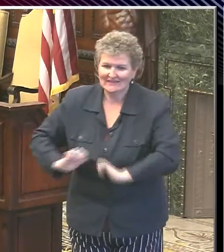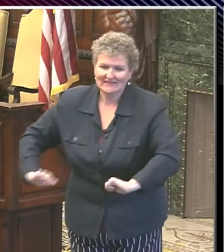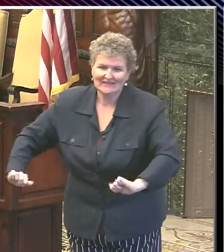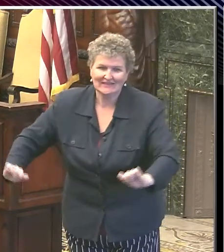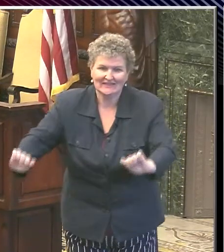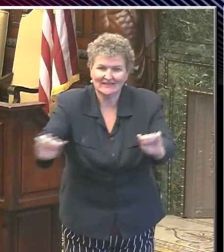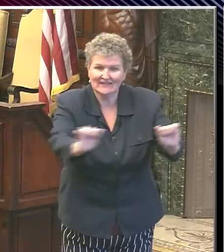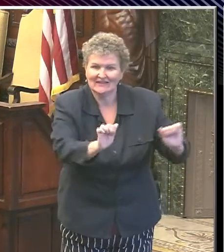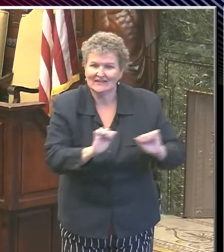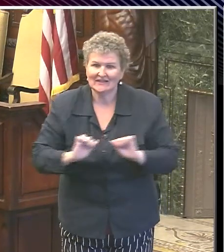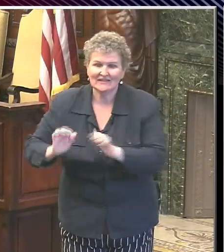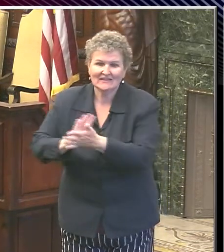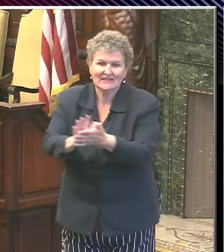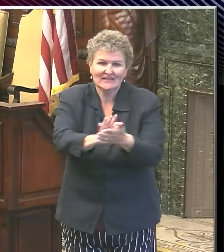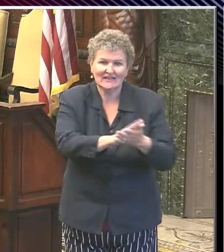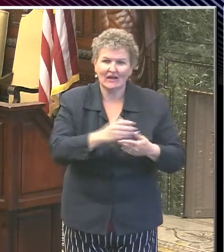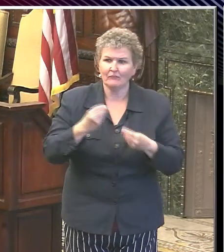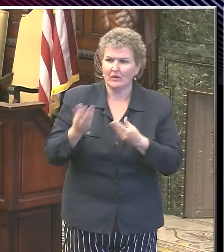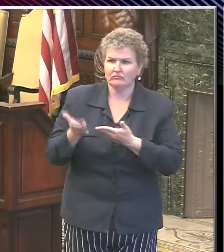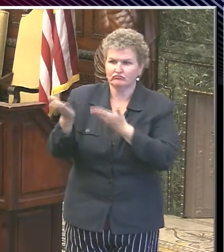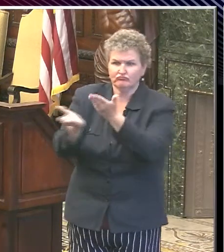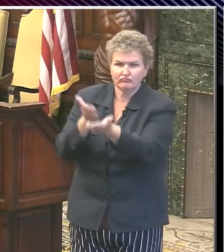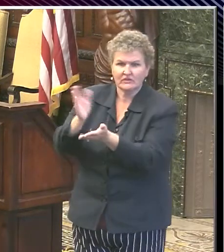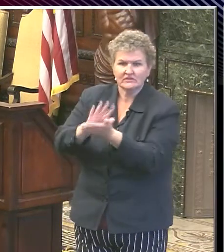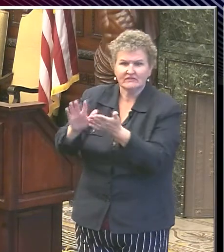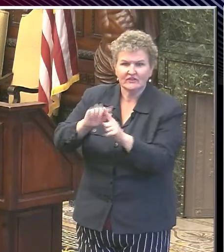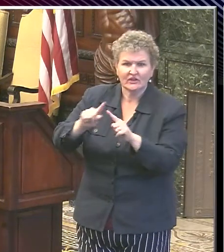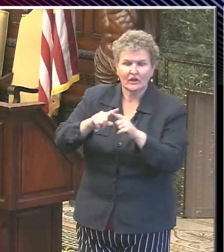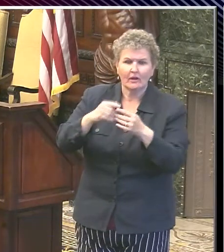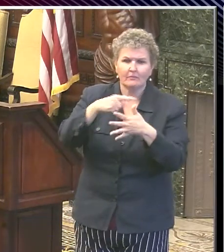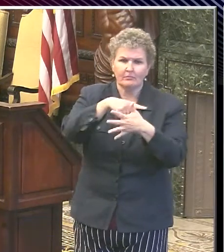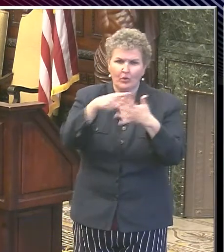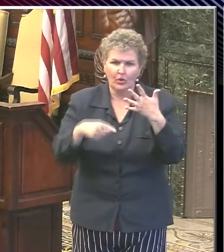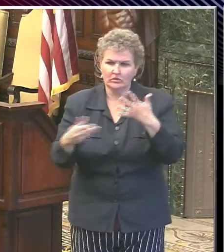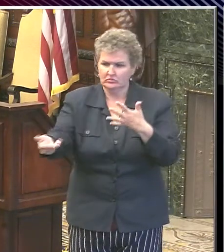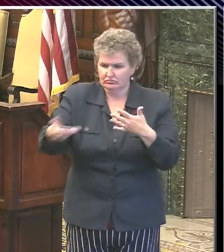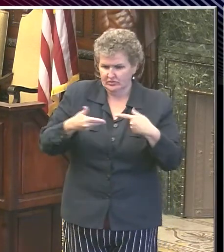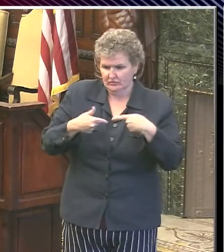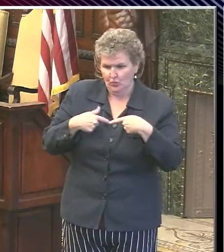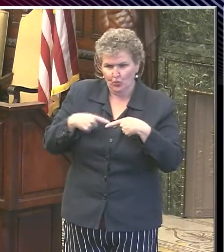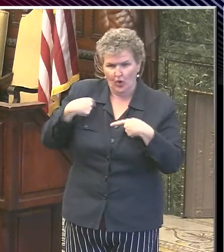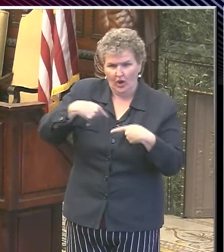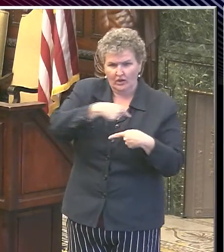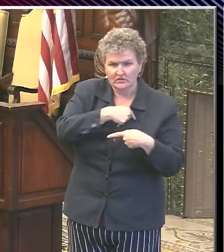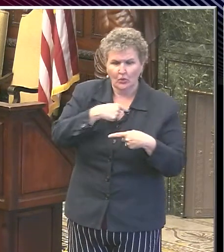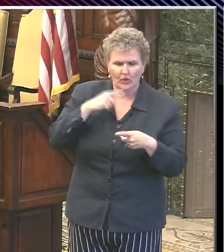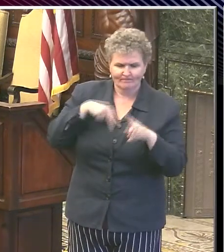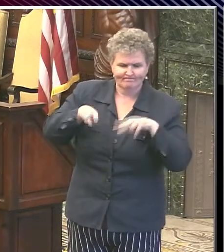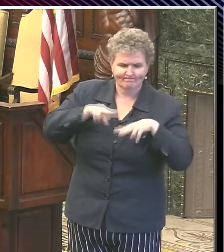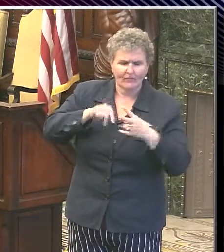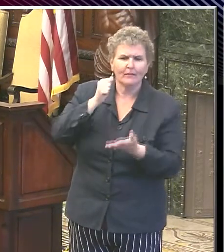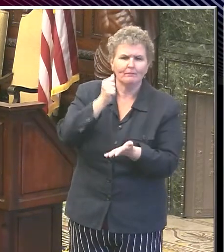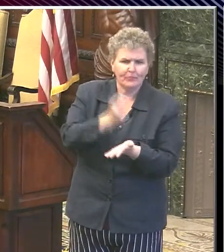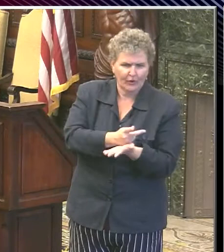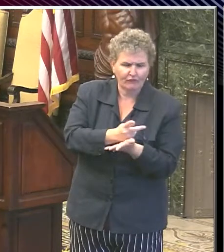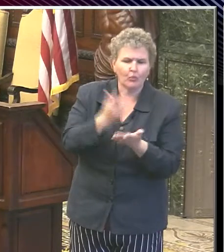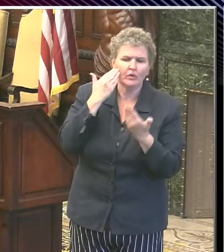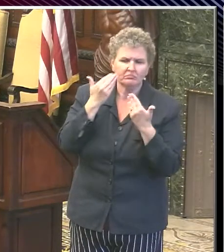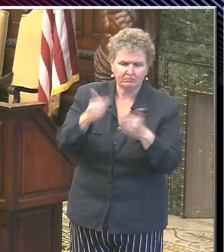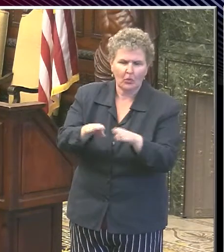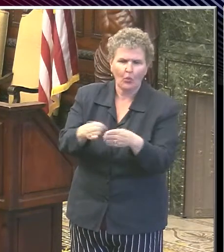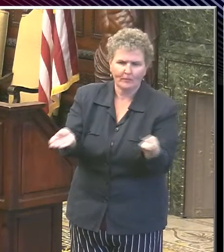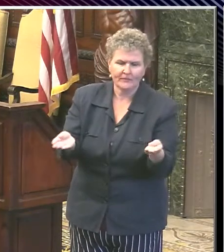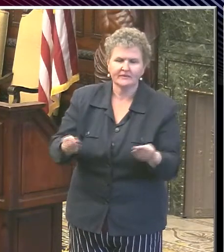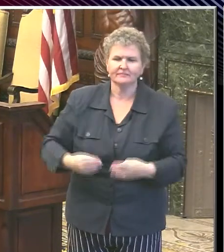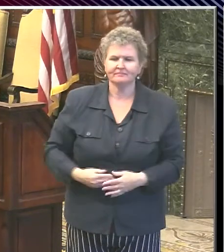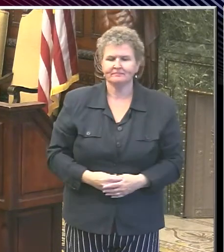must be submitted and is vetted by our entire team, including our child care health consultant, prior to being able to open or enroll